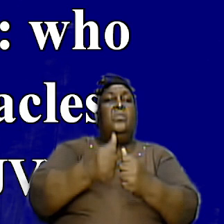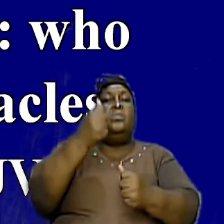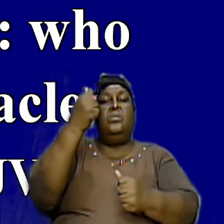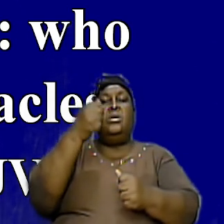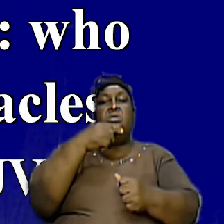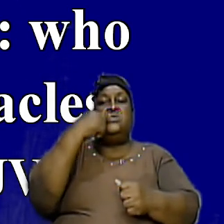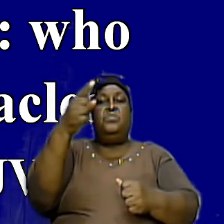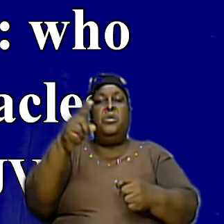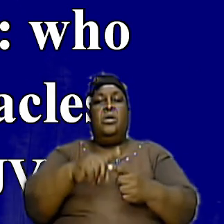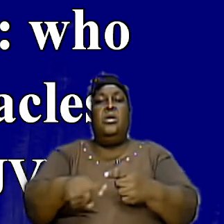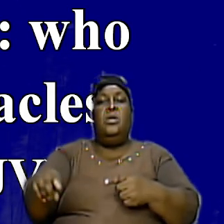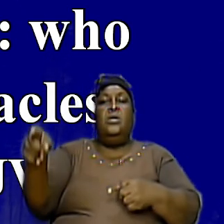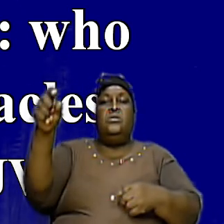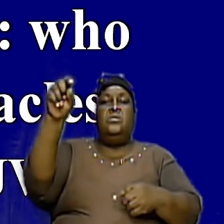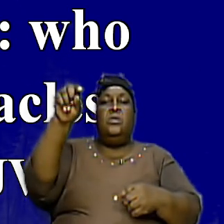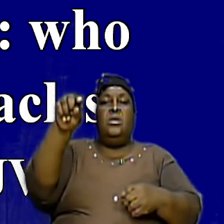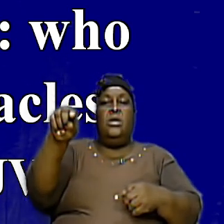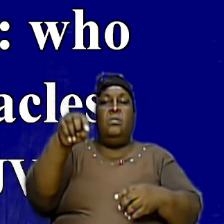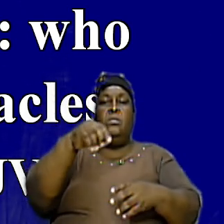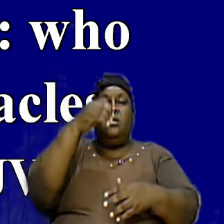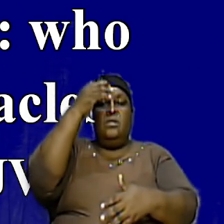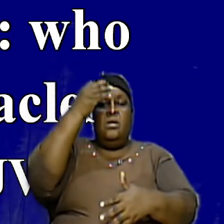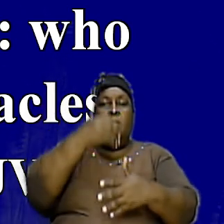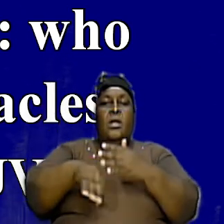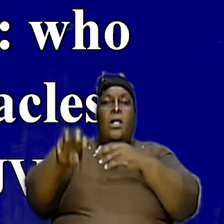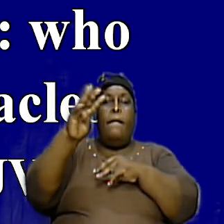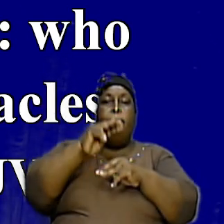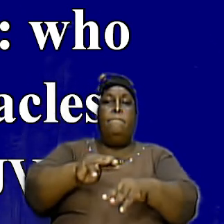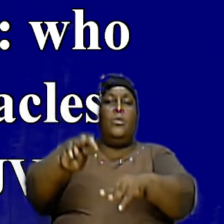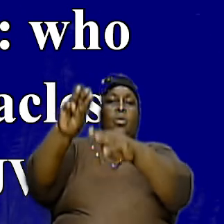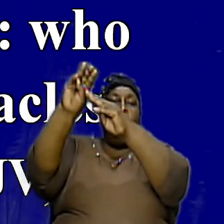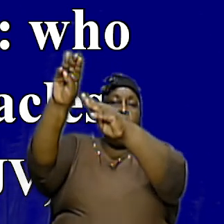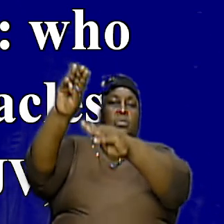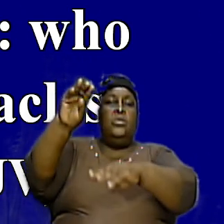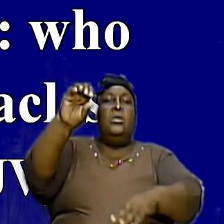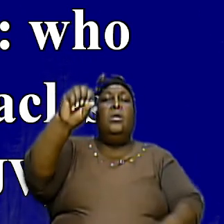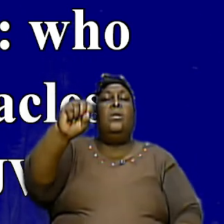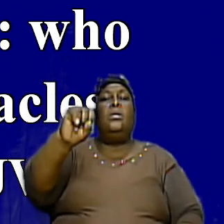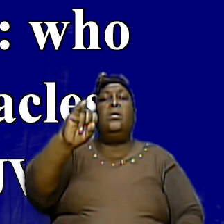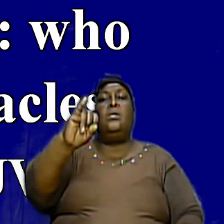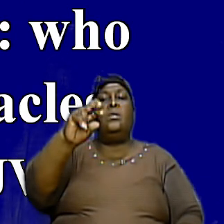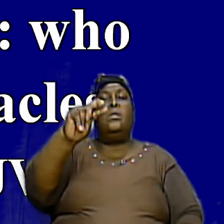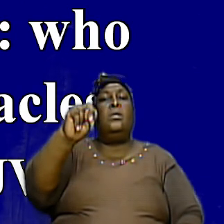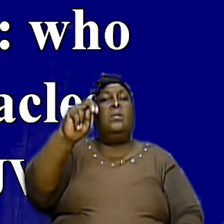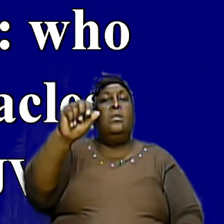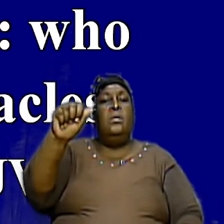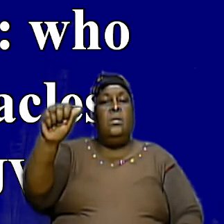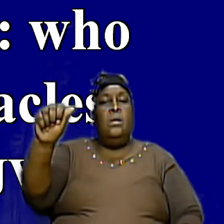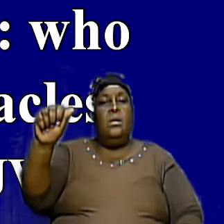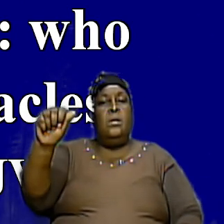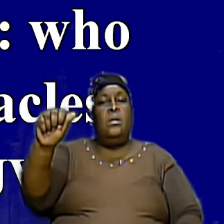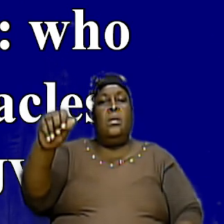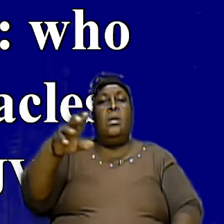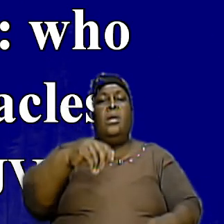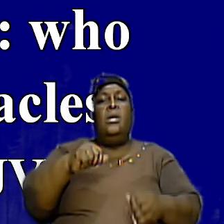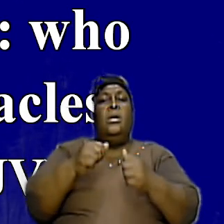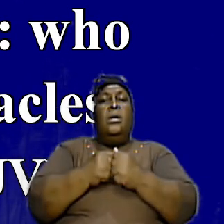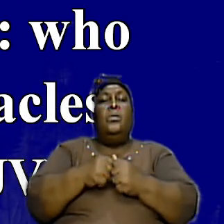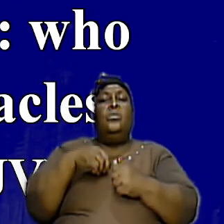with the angel which spake to him in the Mount Sinai